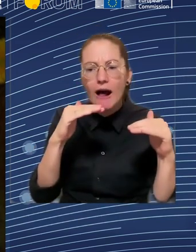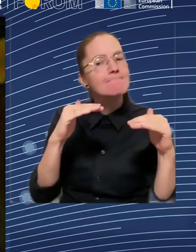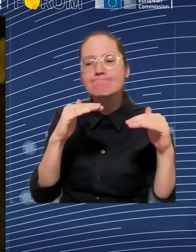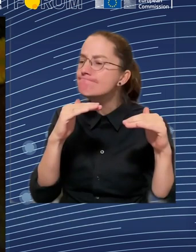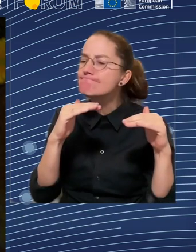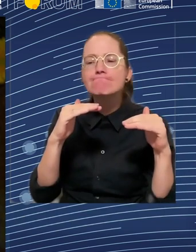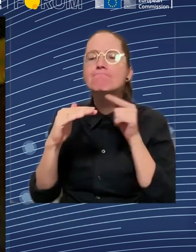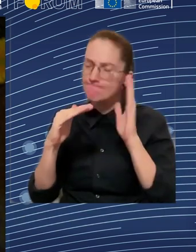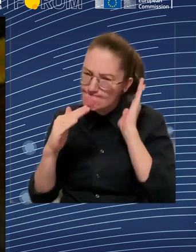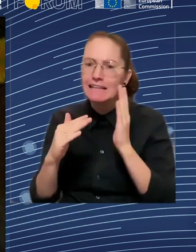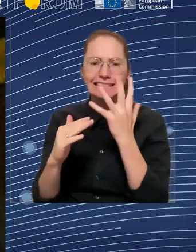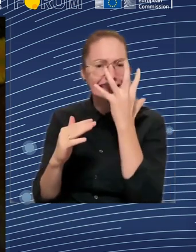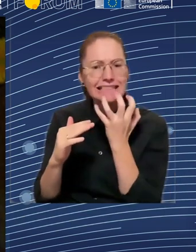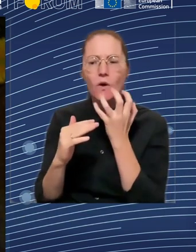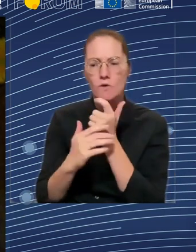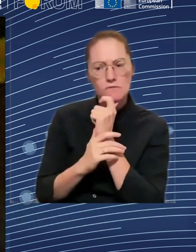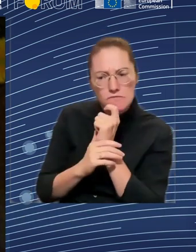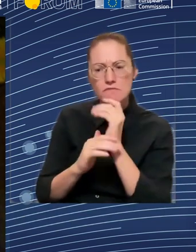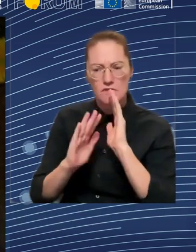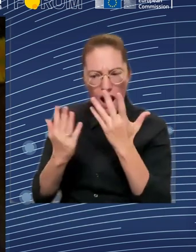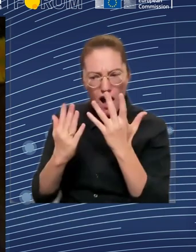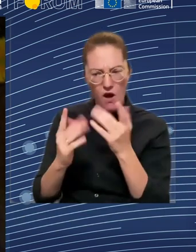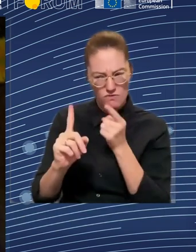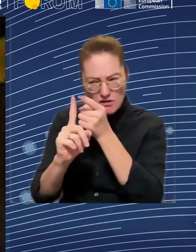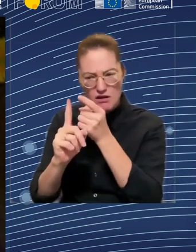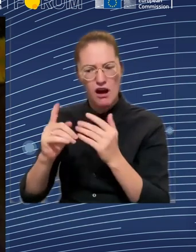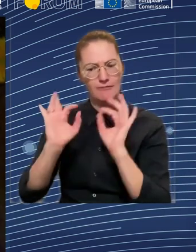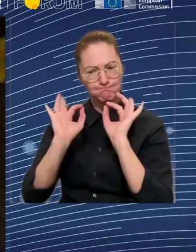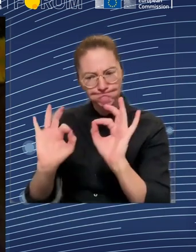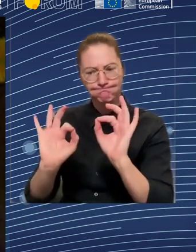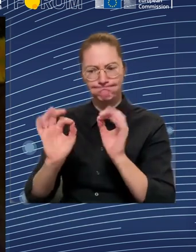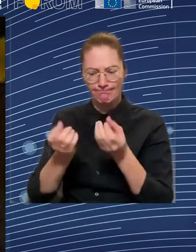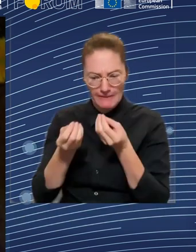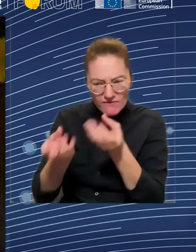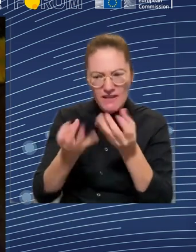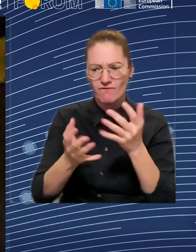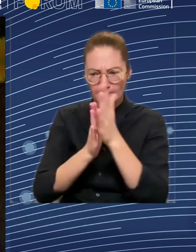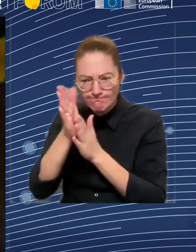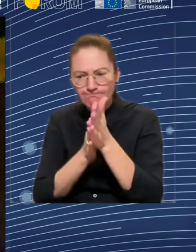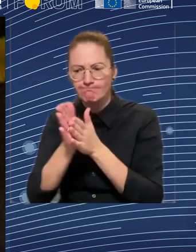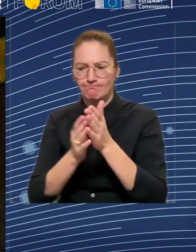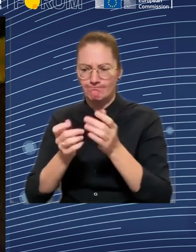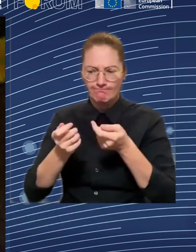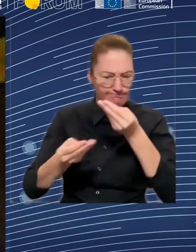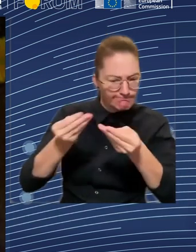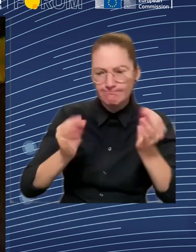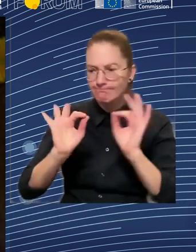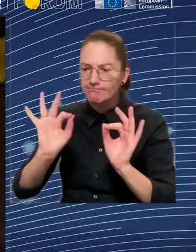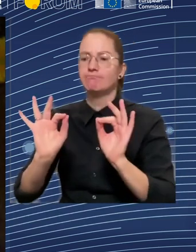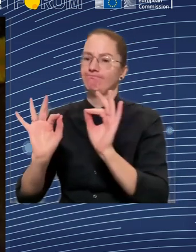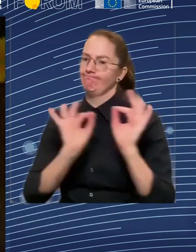get there with almost 80 percent? And this means that we have to probably take better